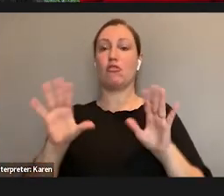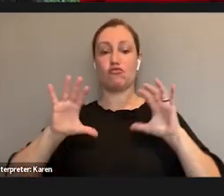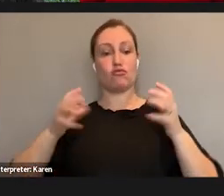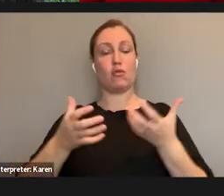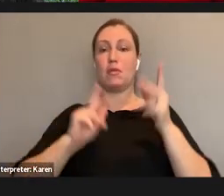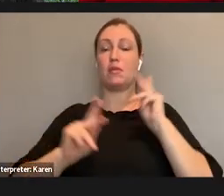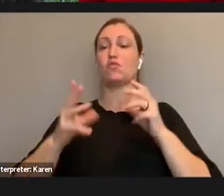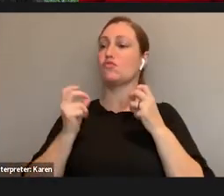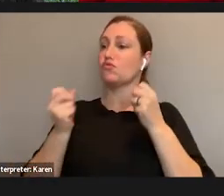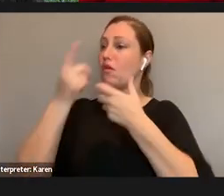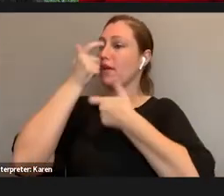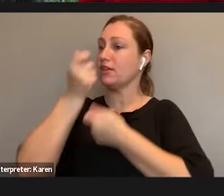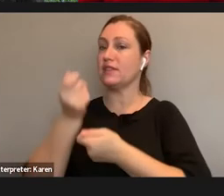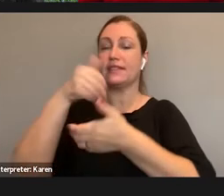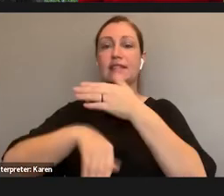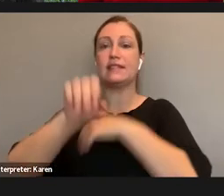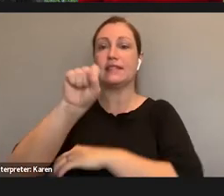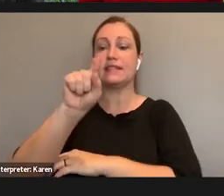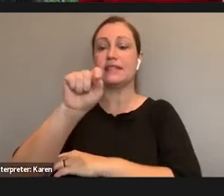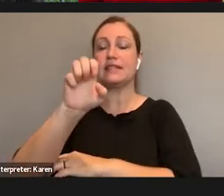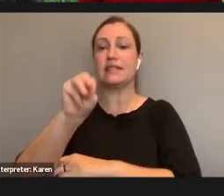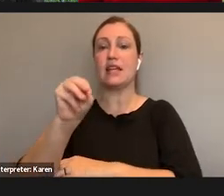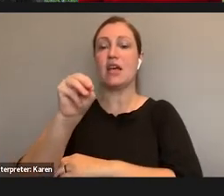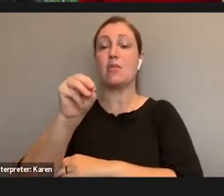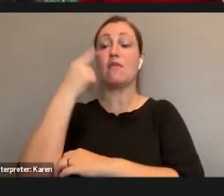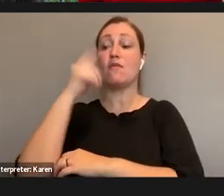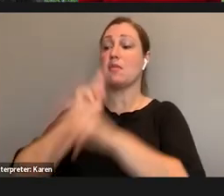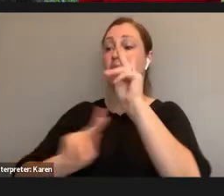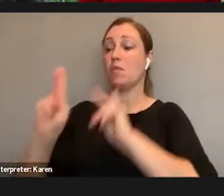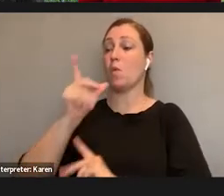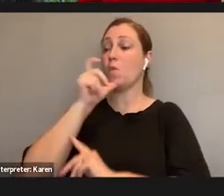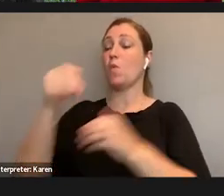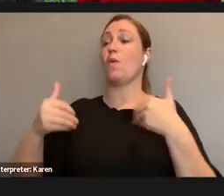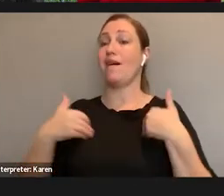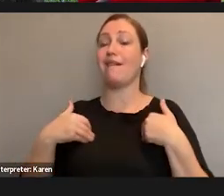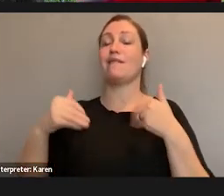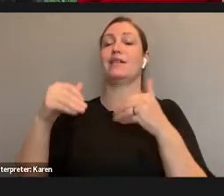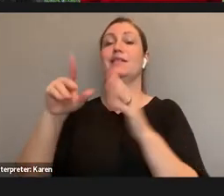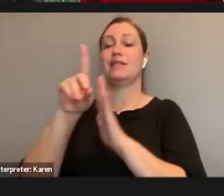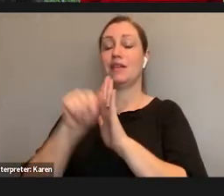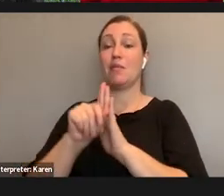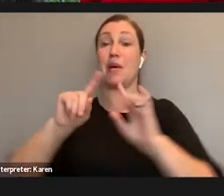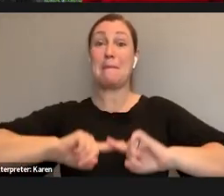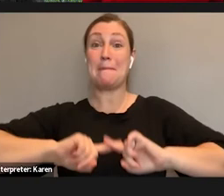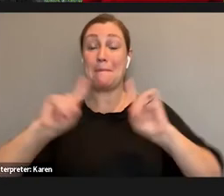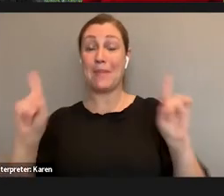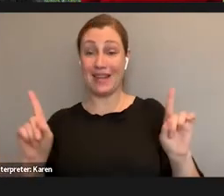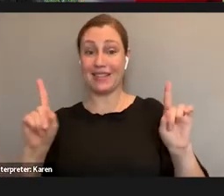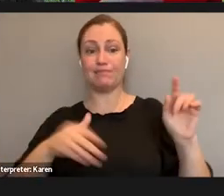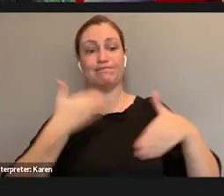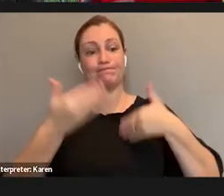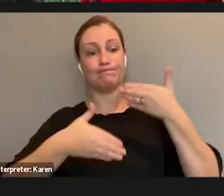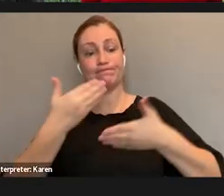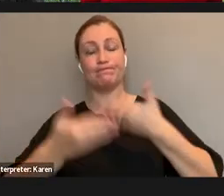strong interest in STEM fields for people with disabilities. However, as they move through the education